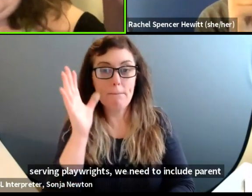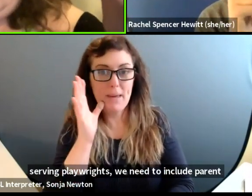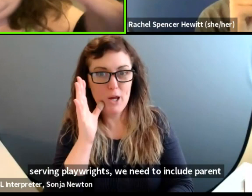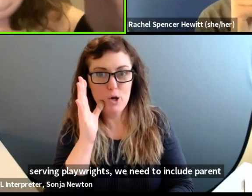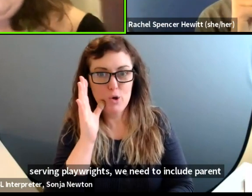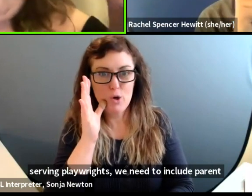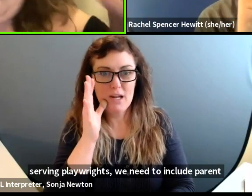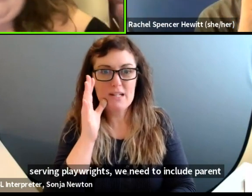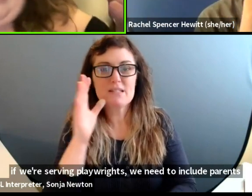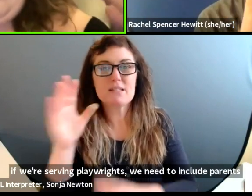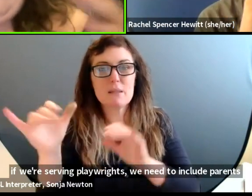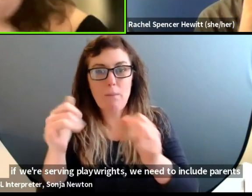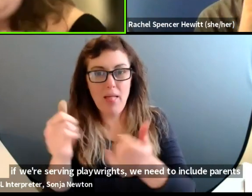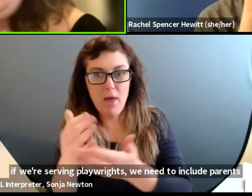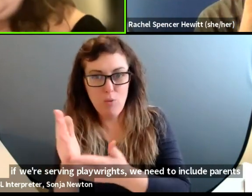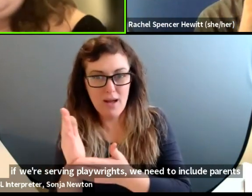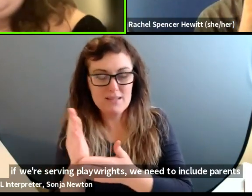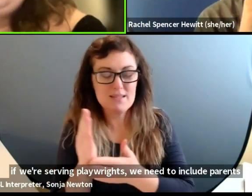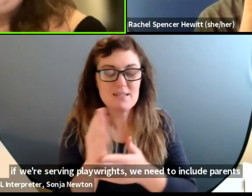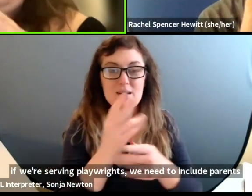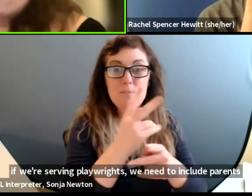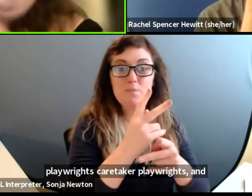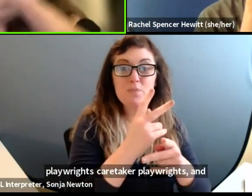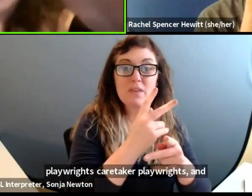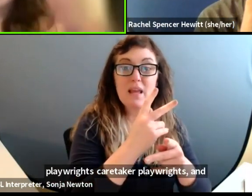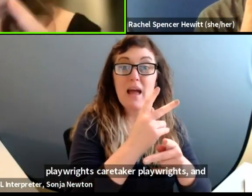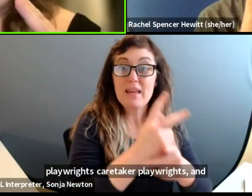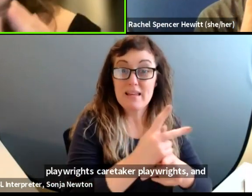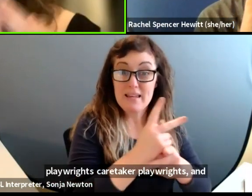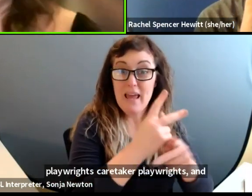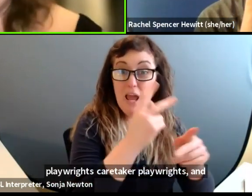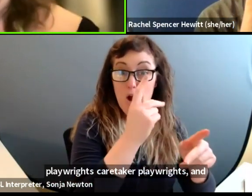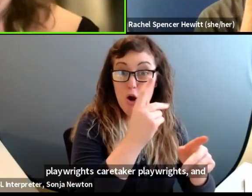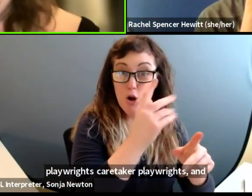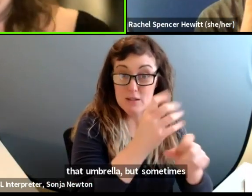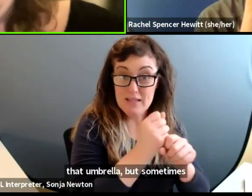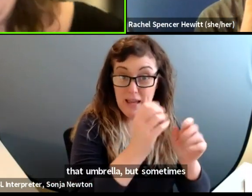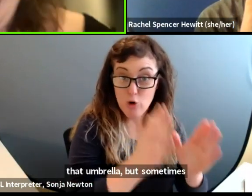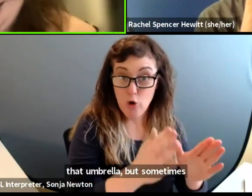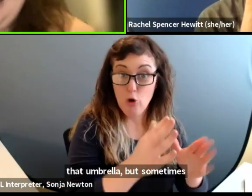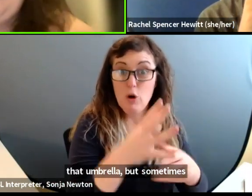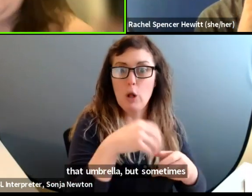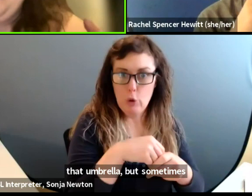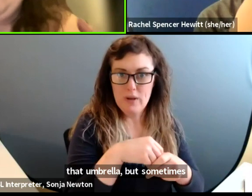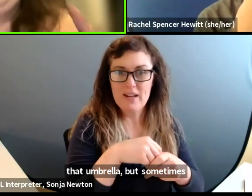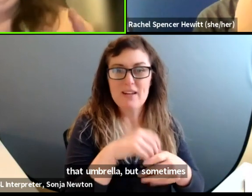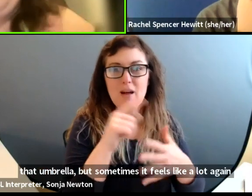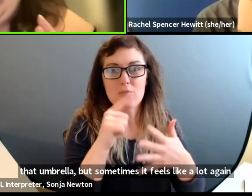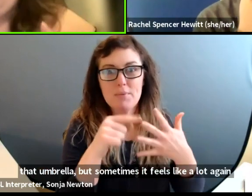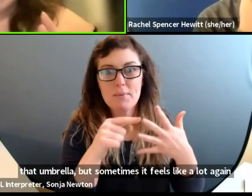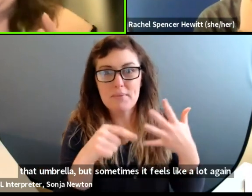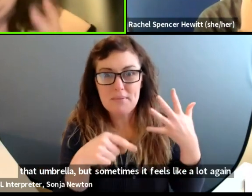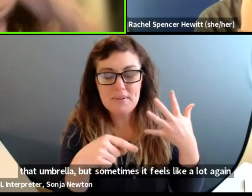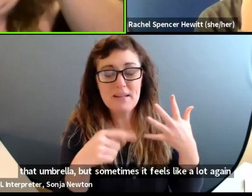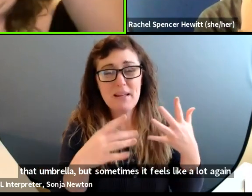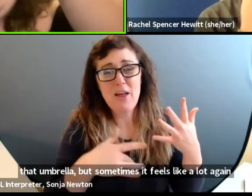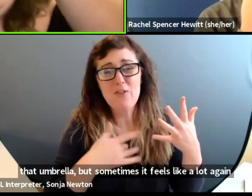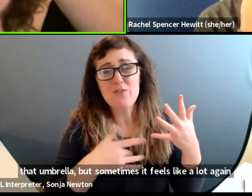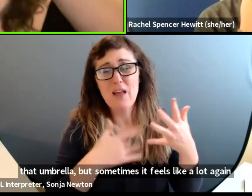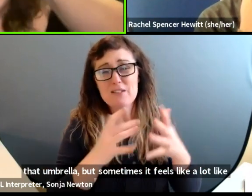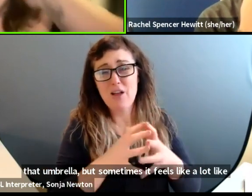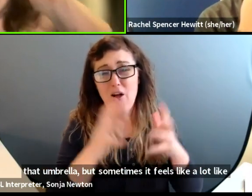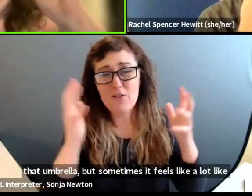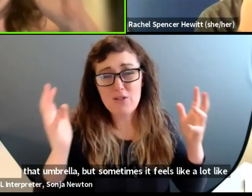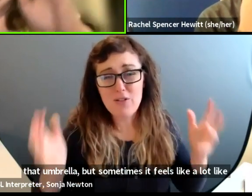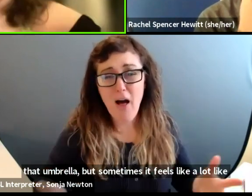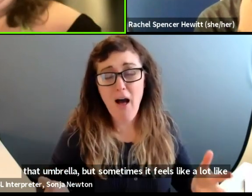um, in that umbrella. But sometimes it feels like a lot, like I'm trying to bring all of those things under